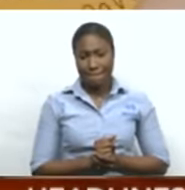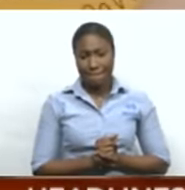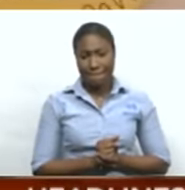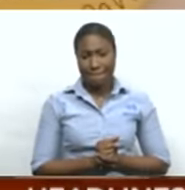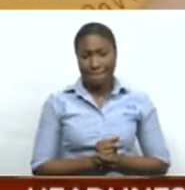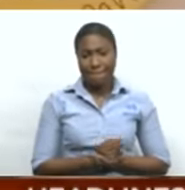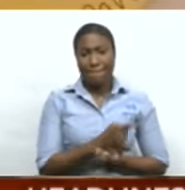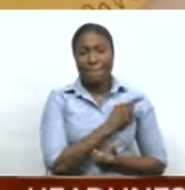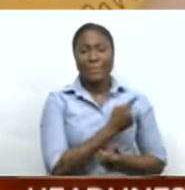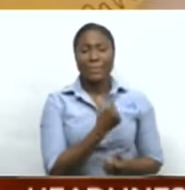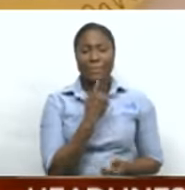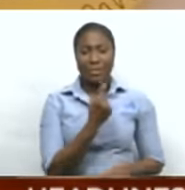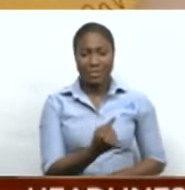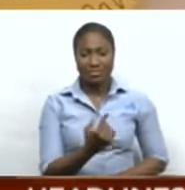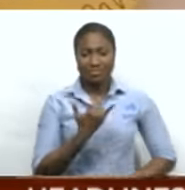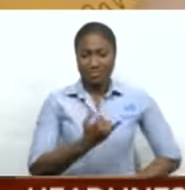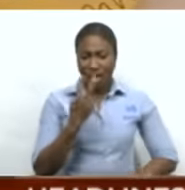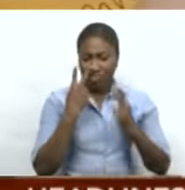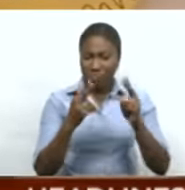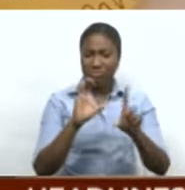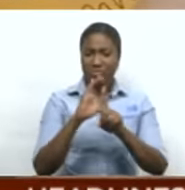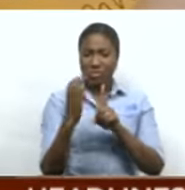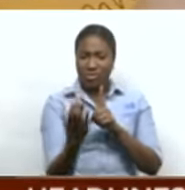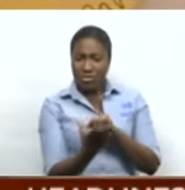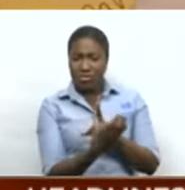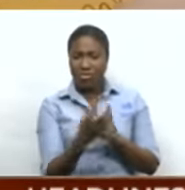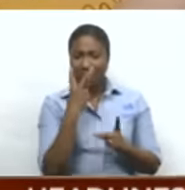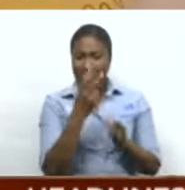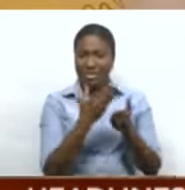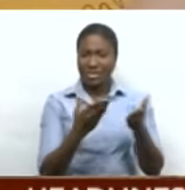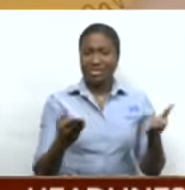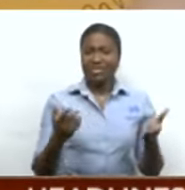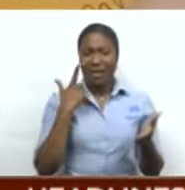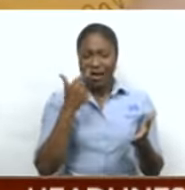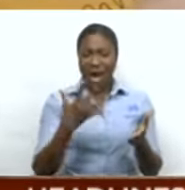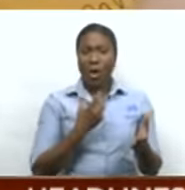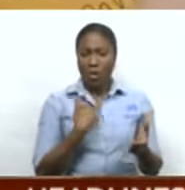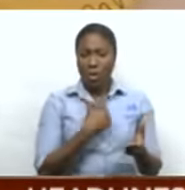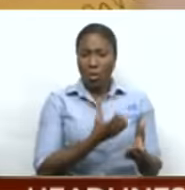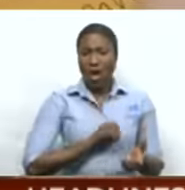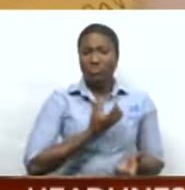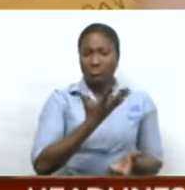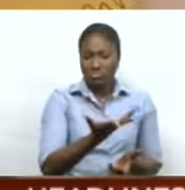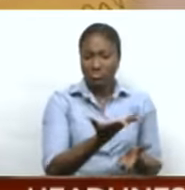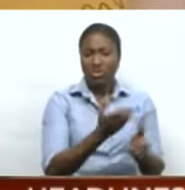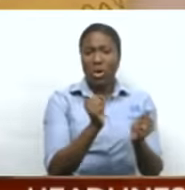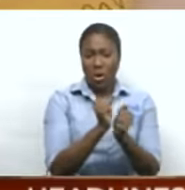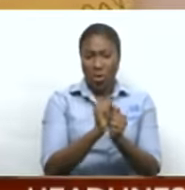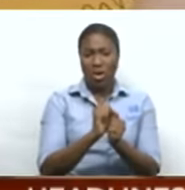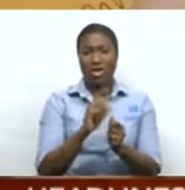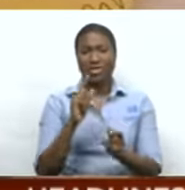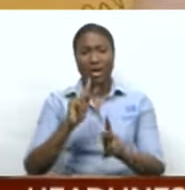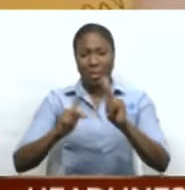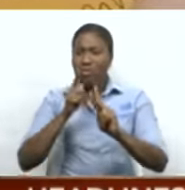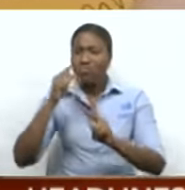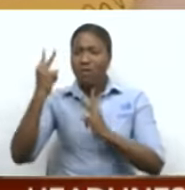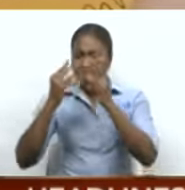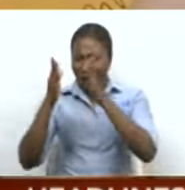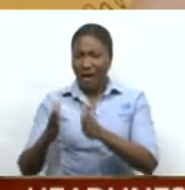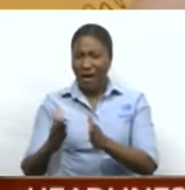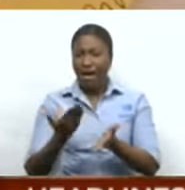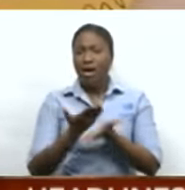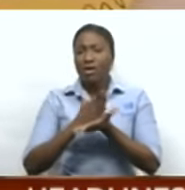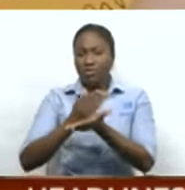thought, again, when you're thinking about the culture, the history and things like that, you want to share that with tourists. In